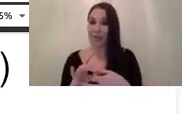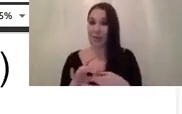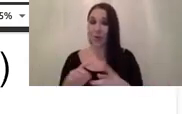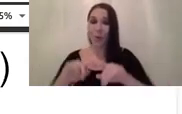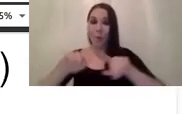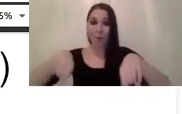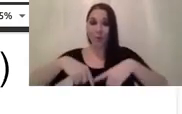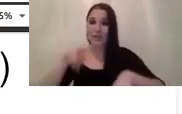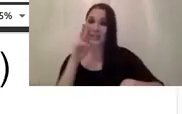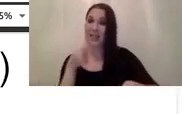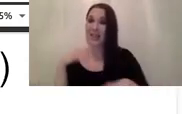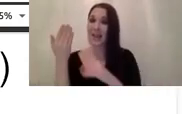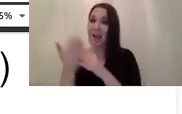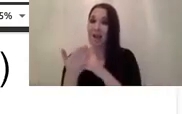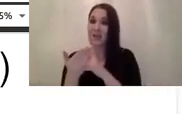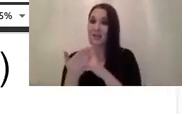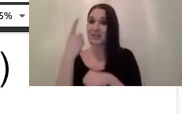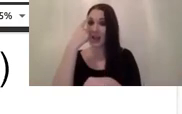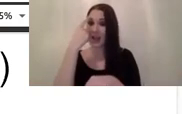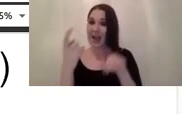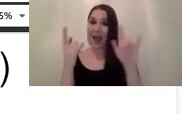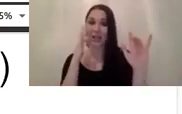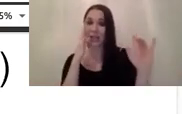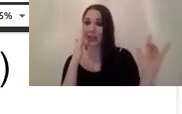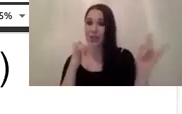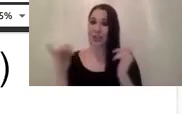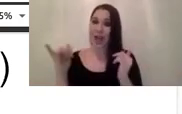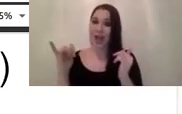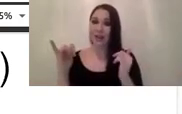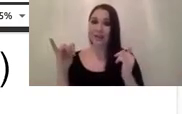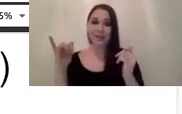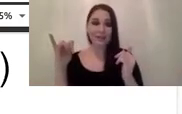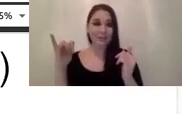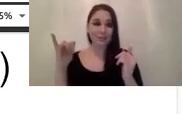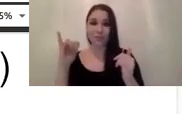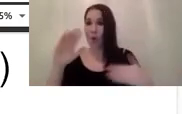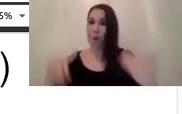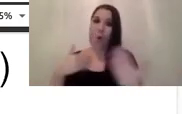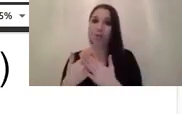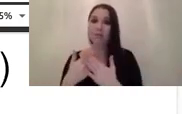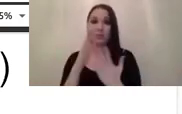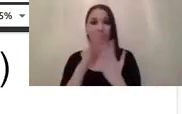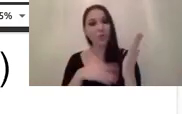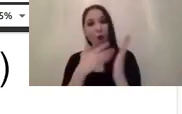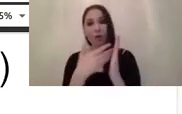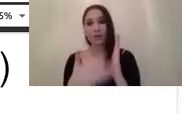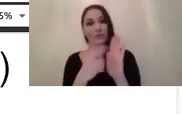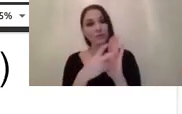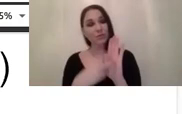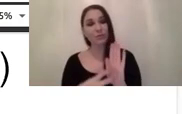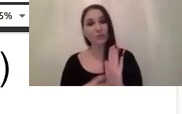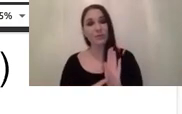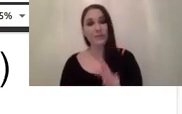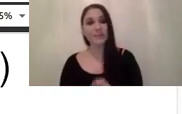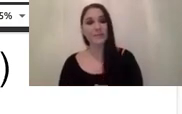see at the end that we can actually check them all all the specifications in charts that we can easily find in the